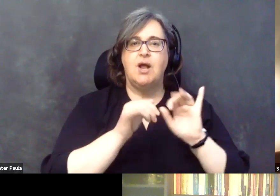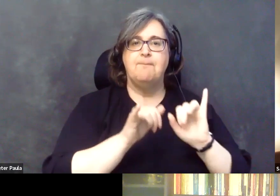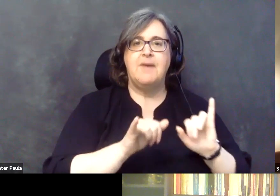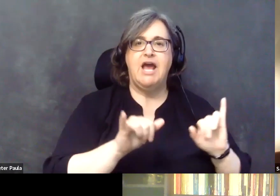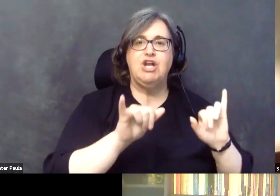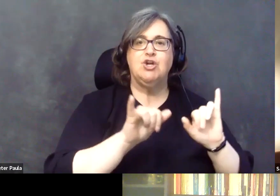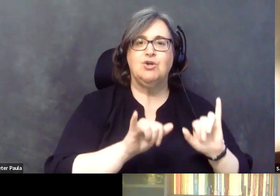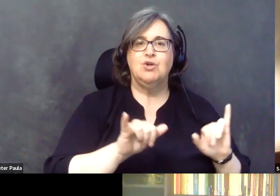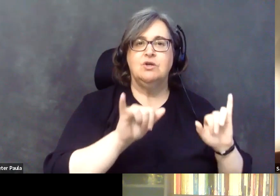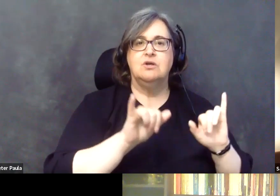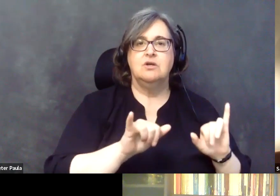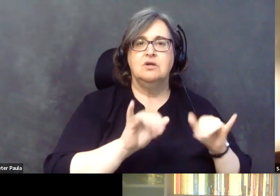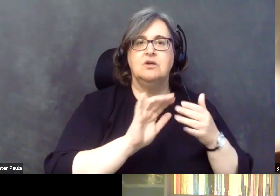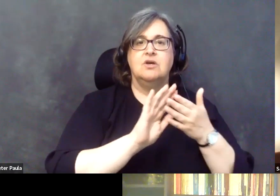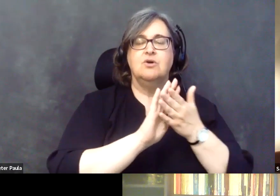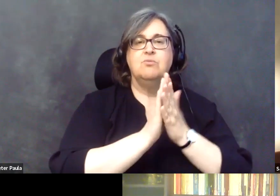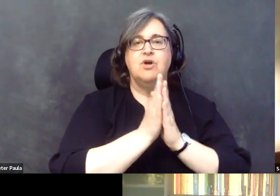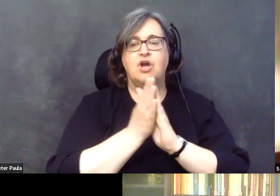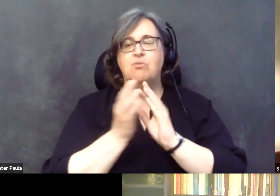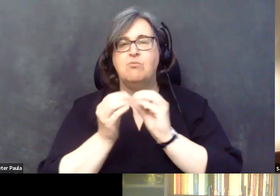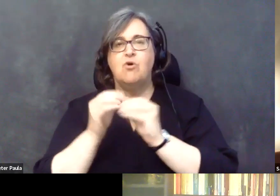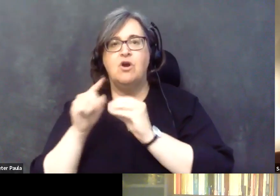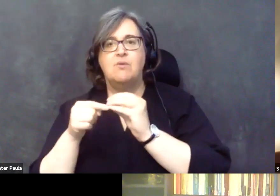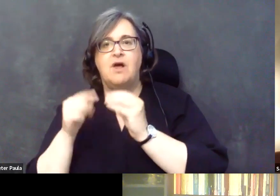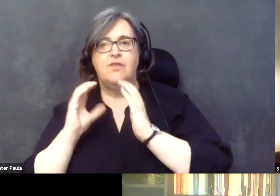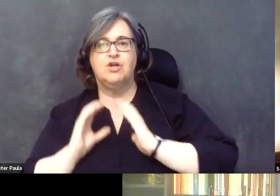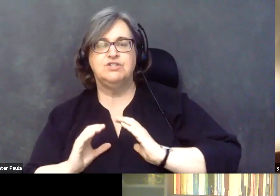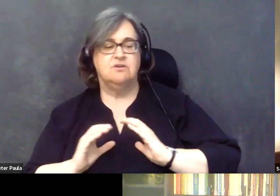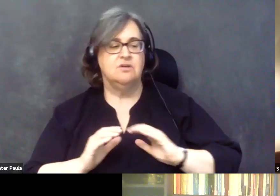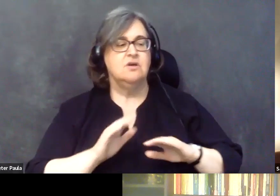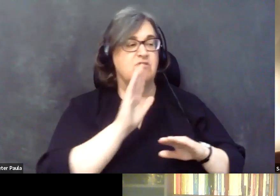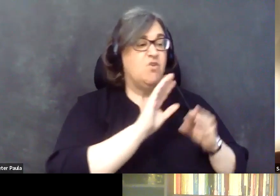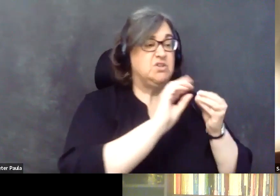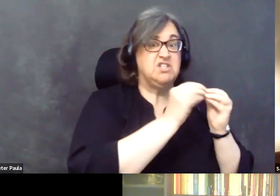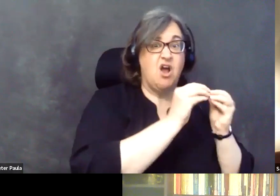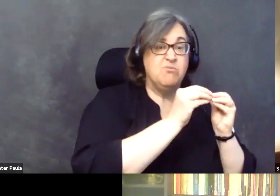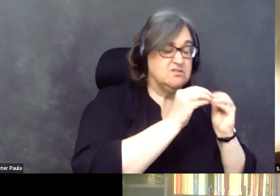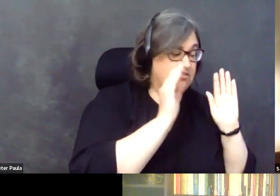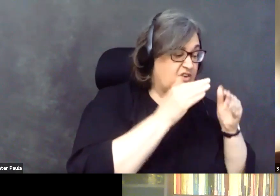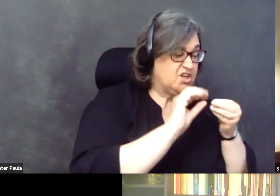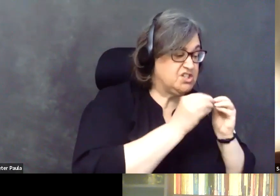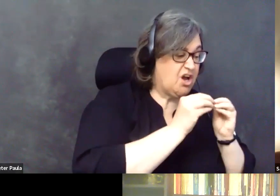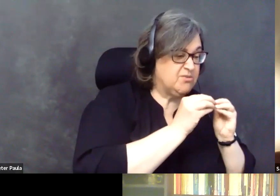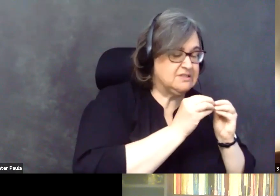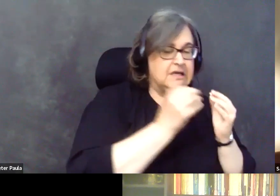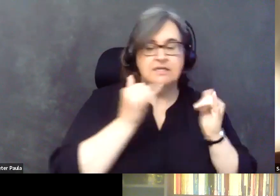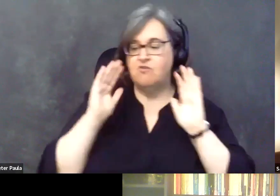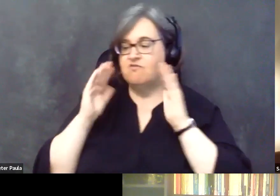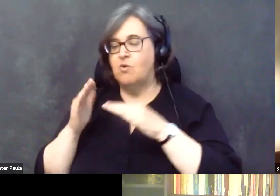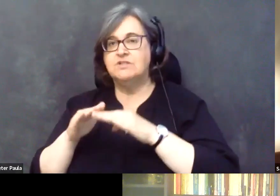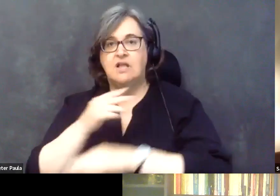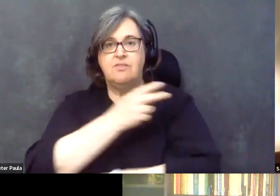it being more about the consumer, being more about the patient, it being more about